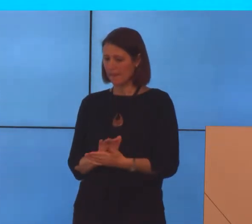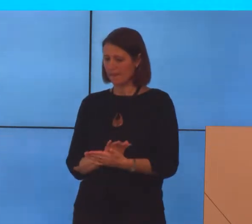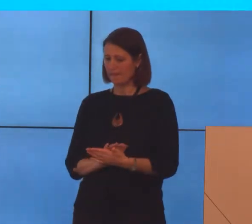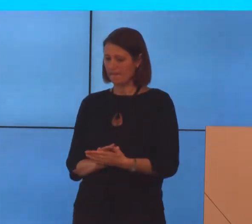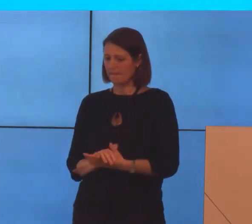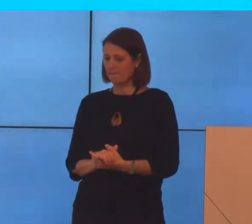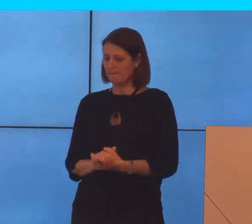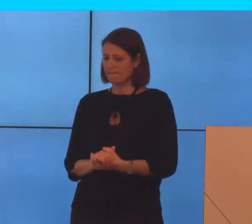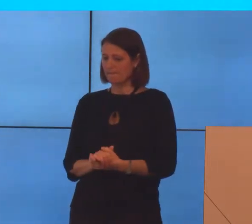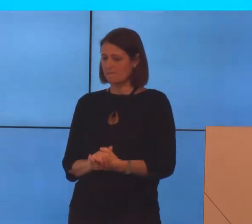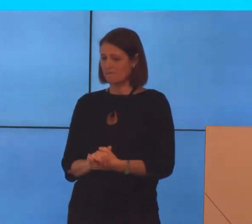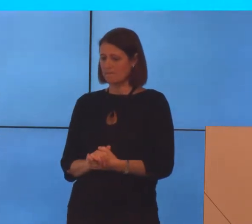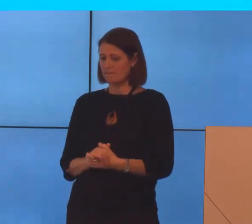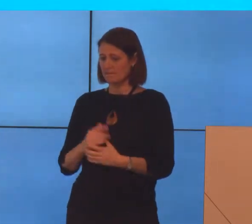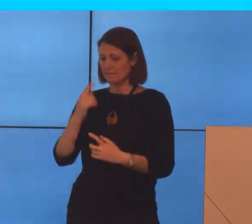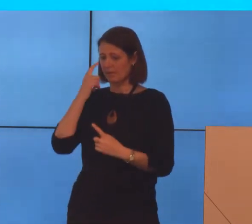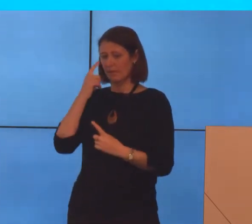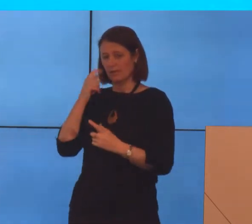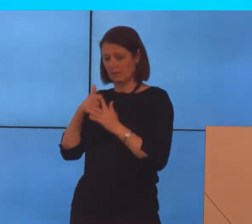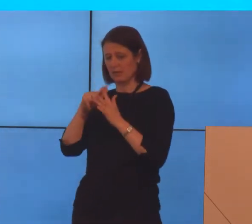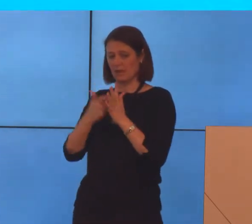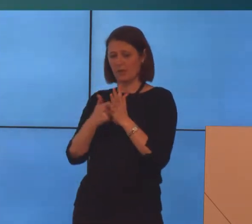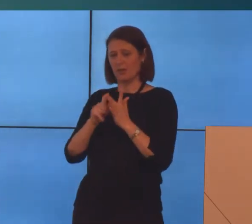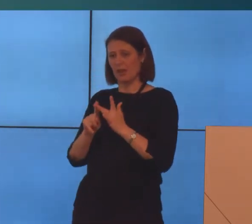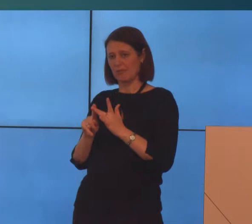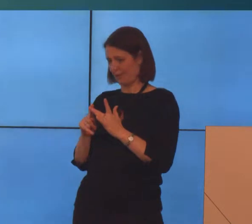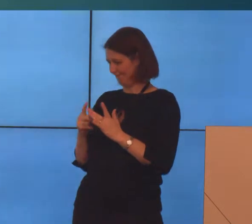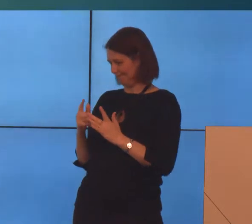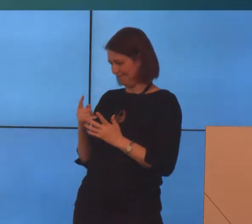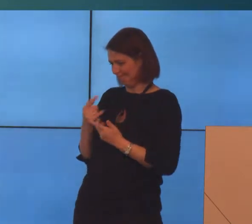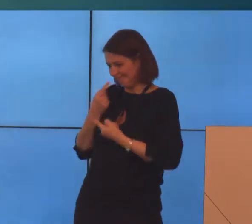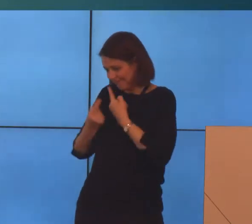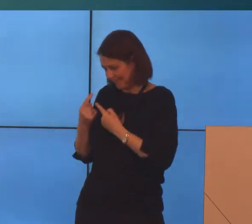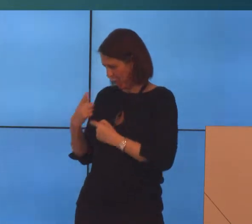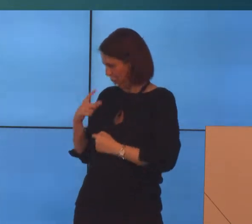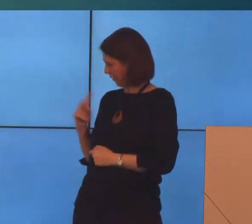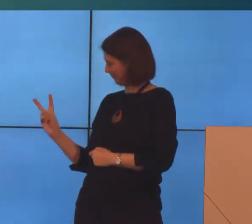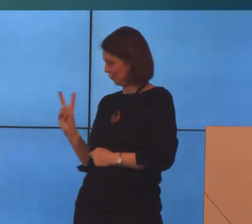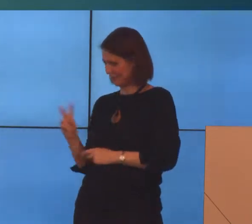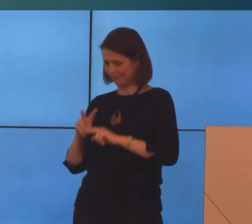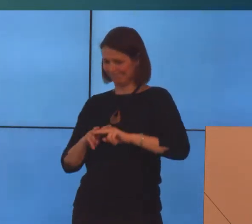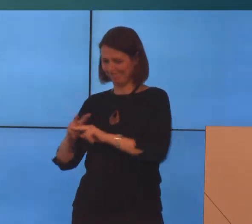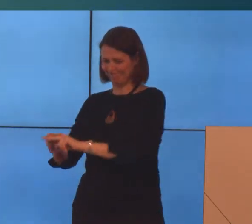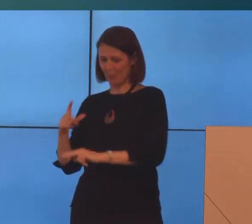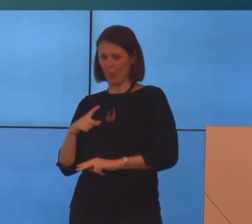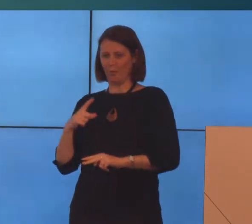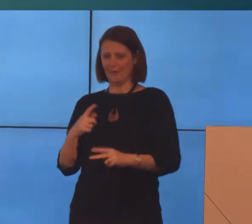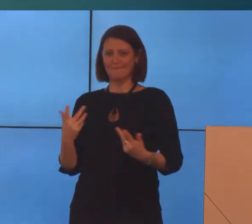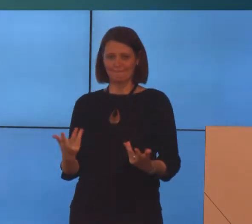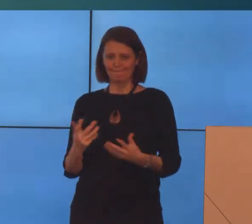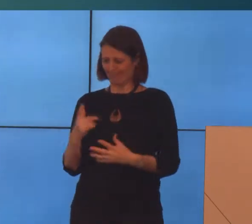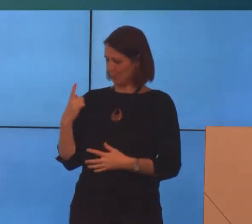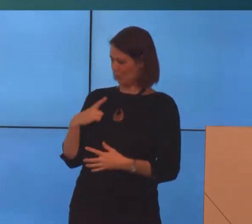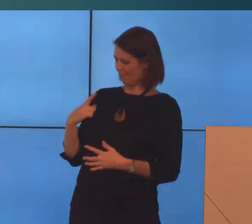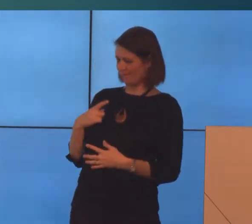So, I think Kerry's really touched on this, why Kerry and I are sitting on the stage together this morning. And